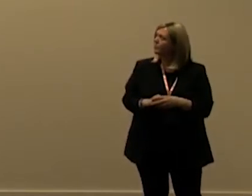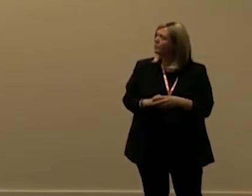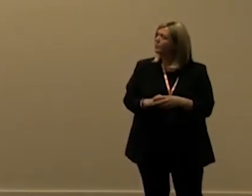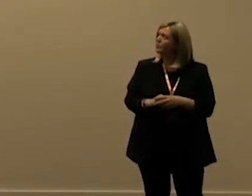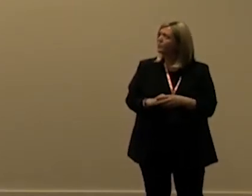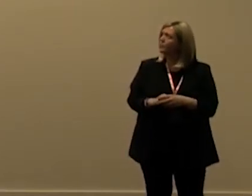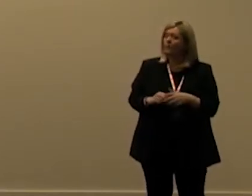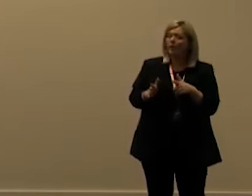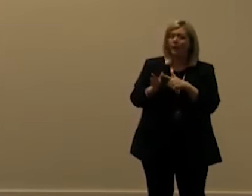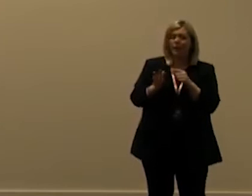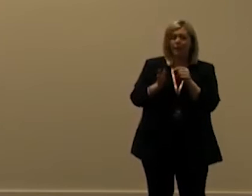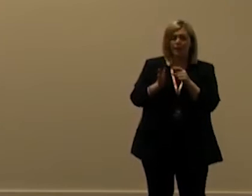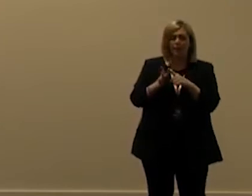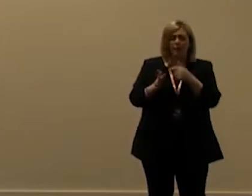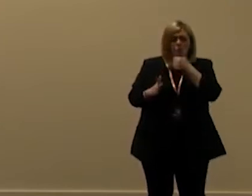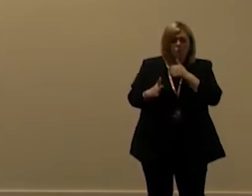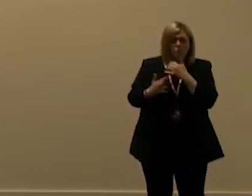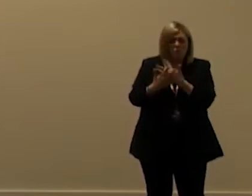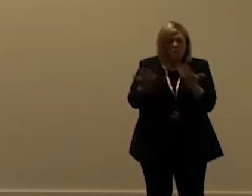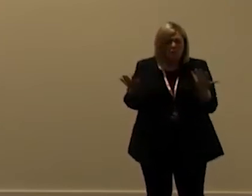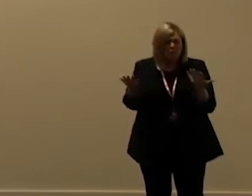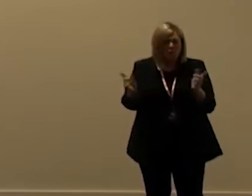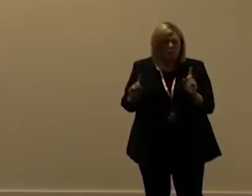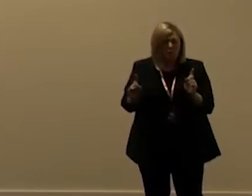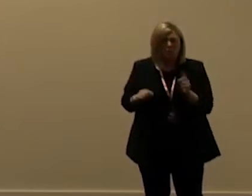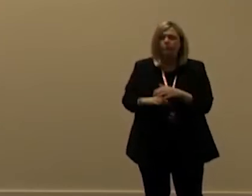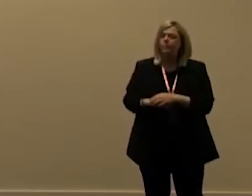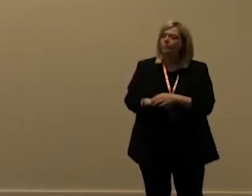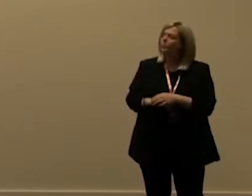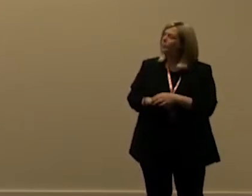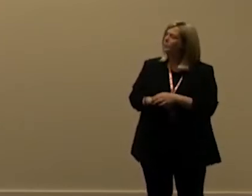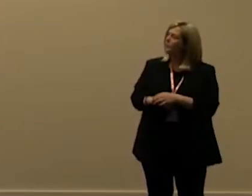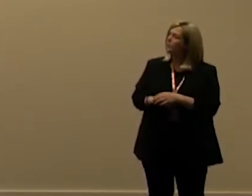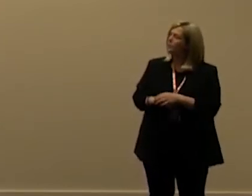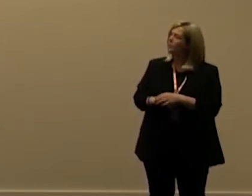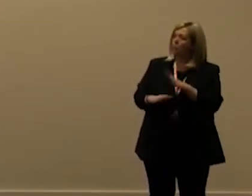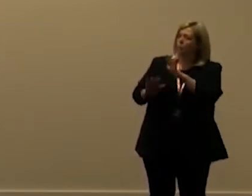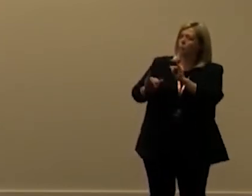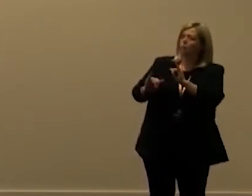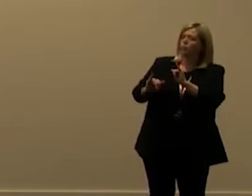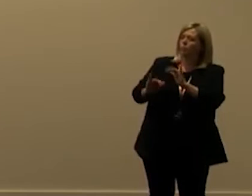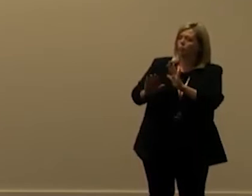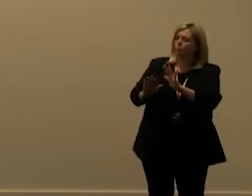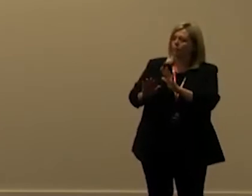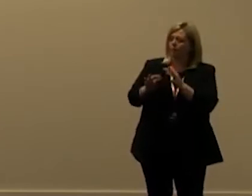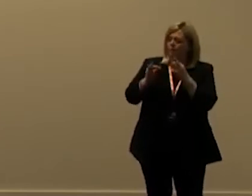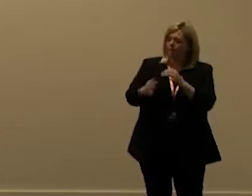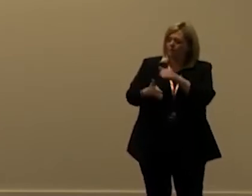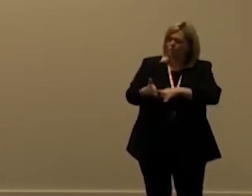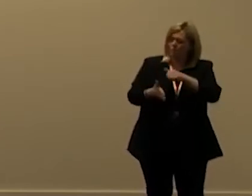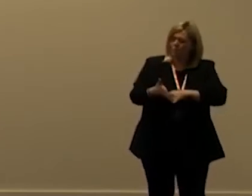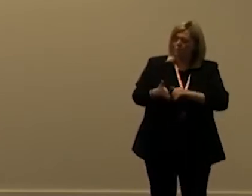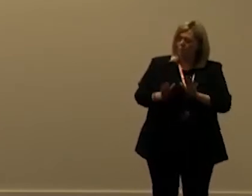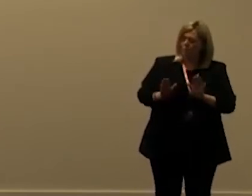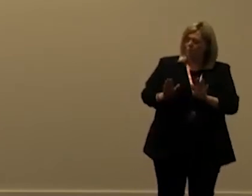so how many api calls do we do we use um well i'm sorry that's actually wrong it's the official report is not in